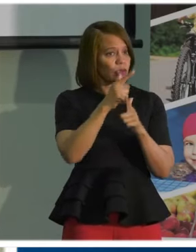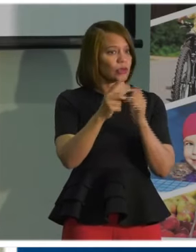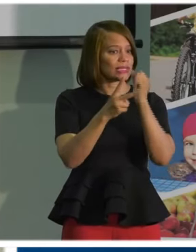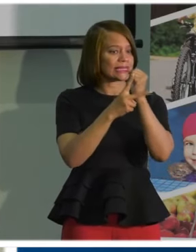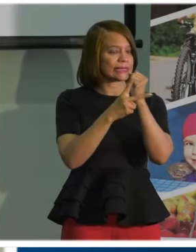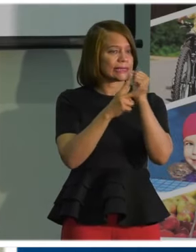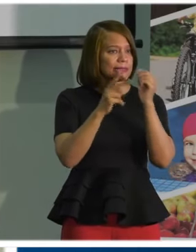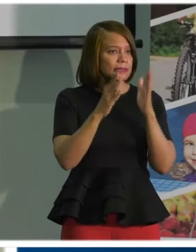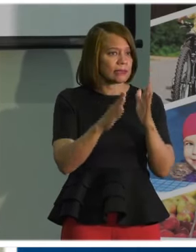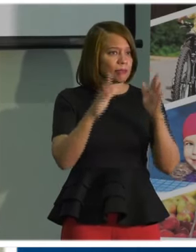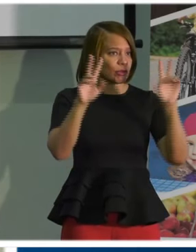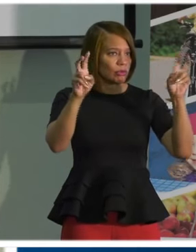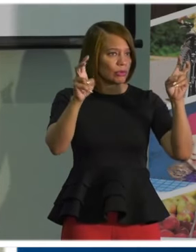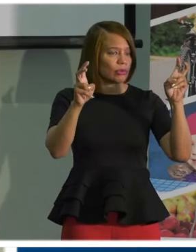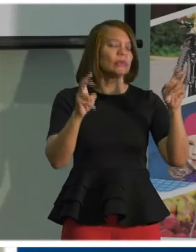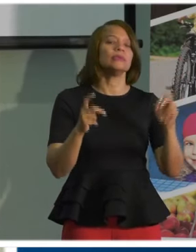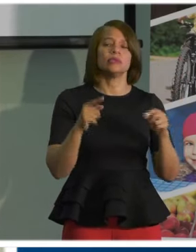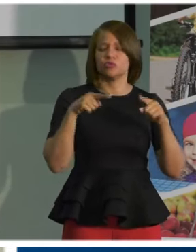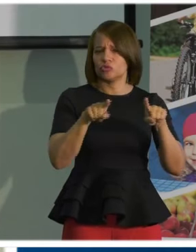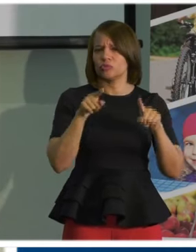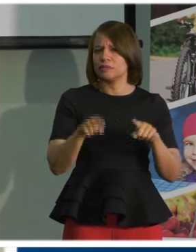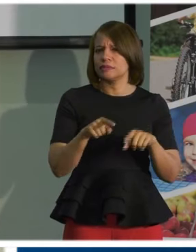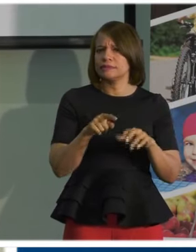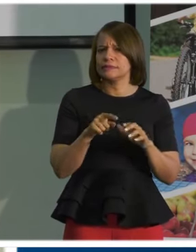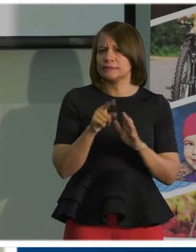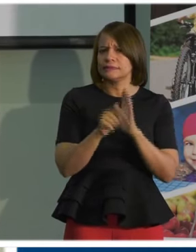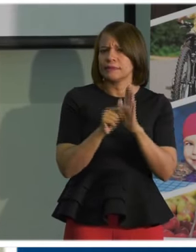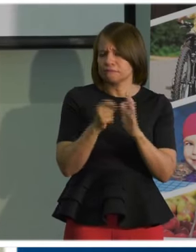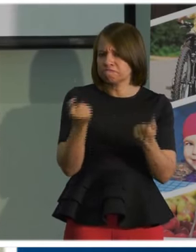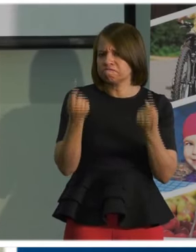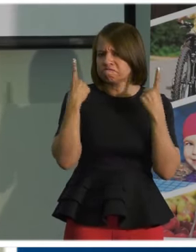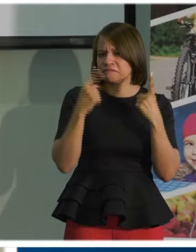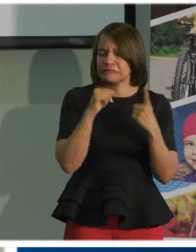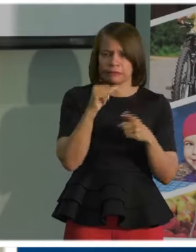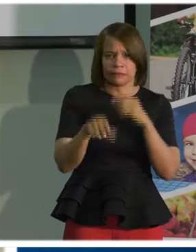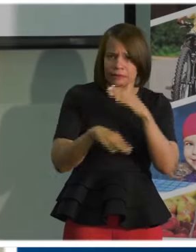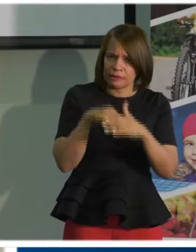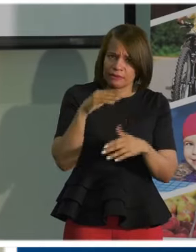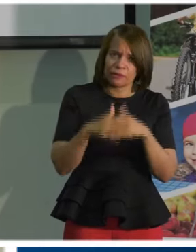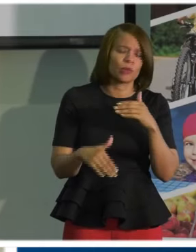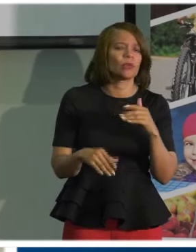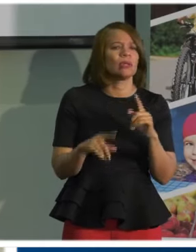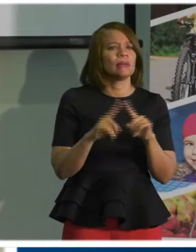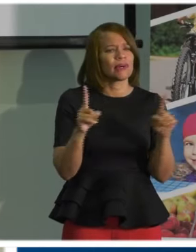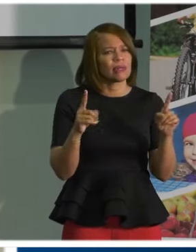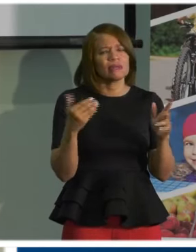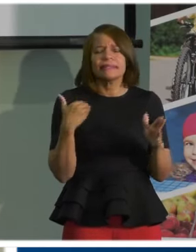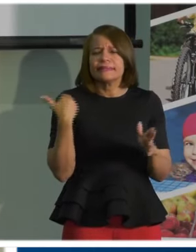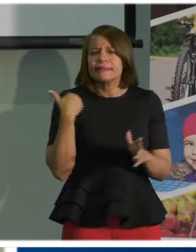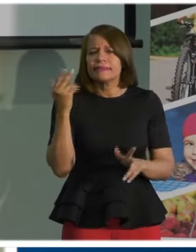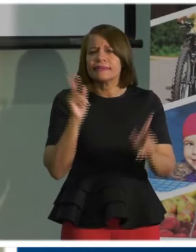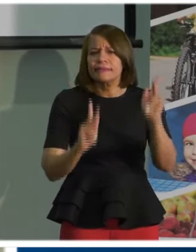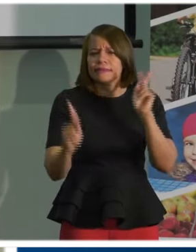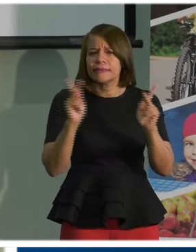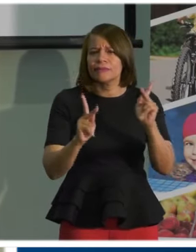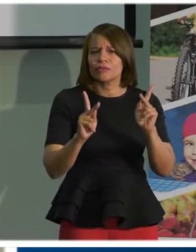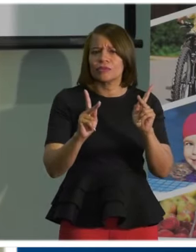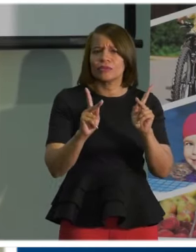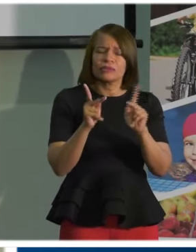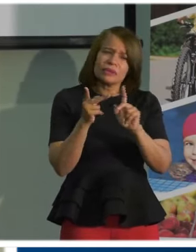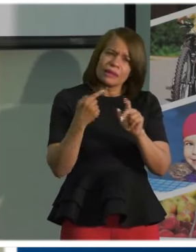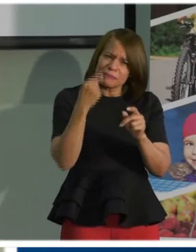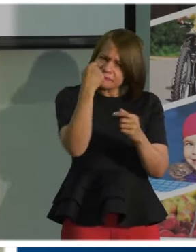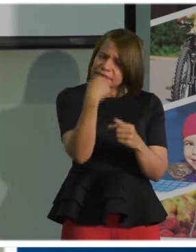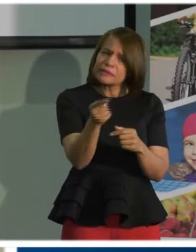during this difficult time, I understand how uncomfortable it can be, but I have to express to the youth, to the young adults, that COVID is real.